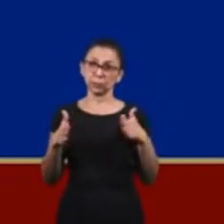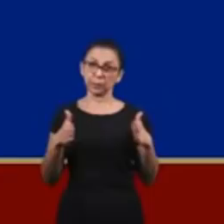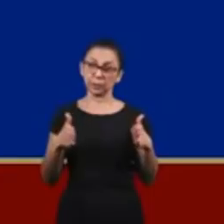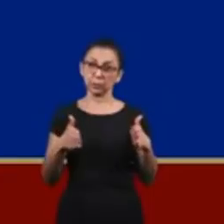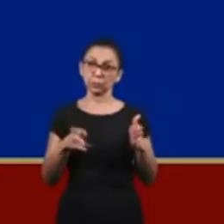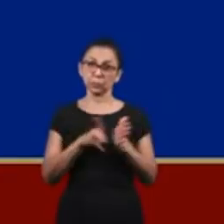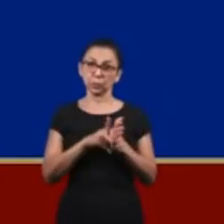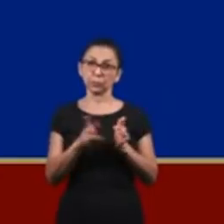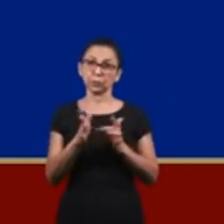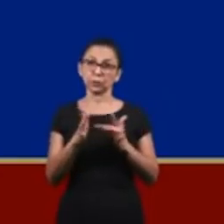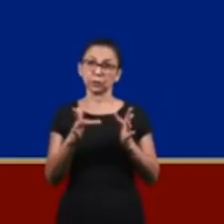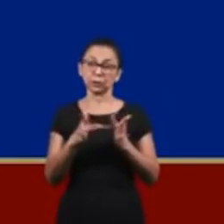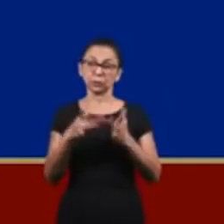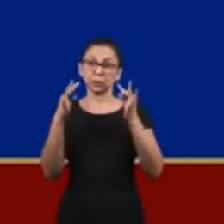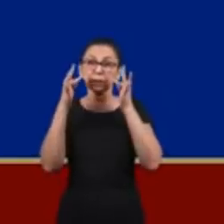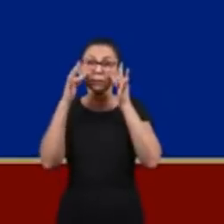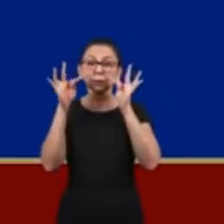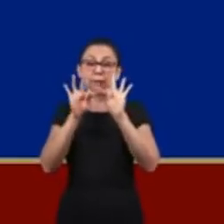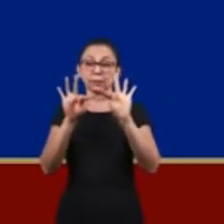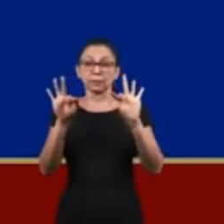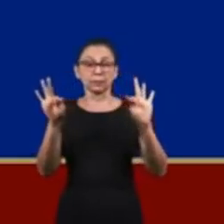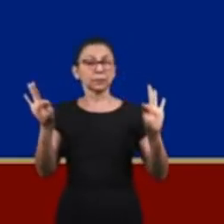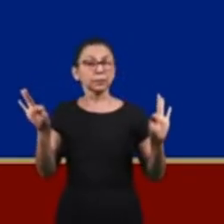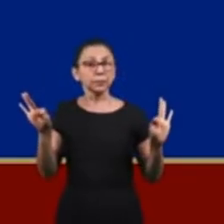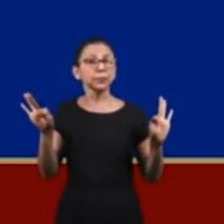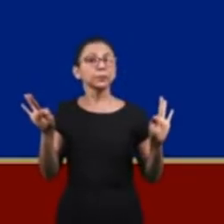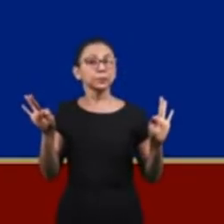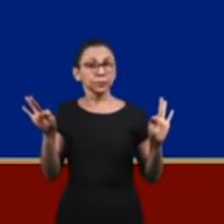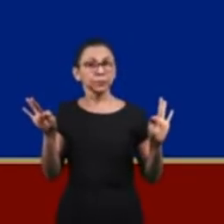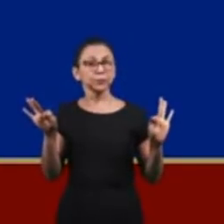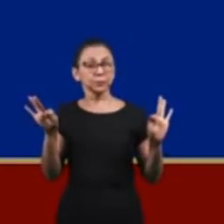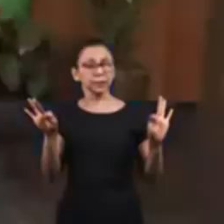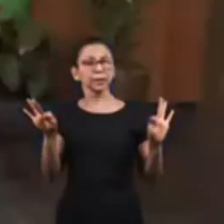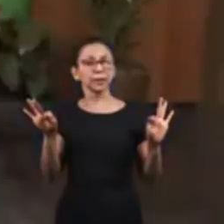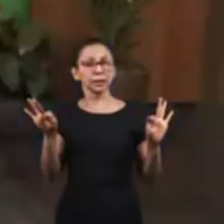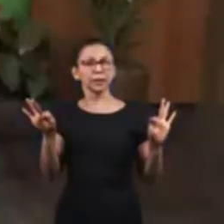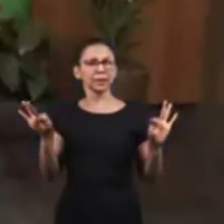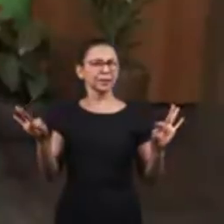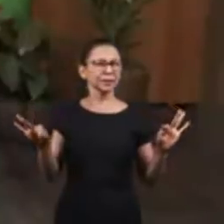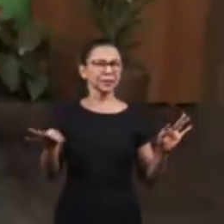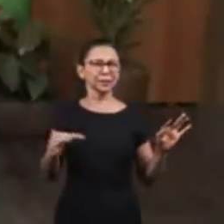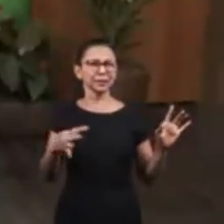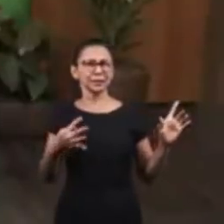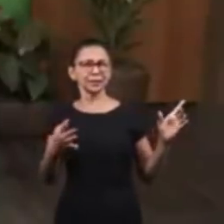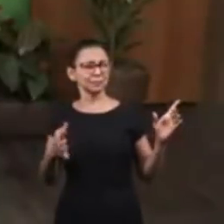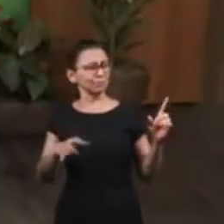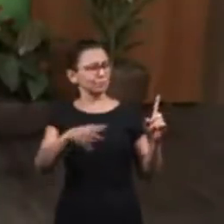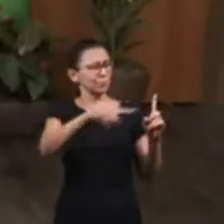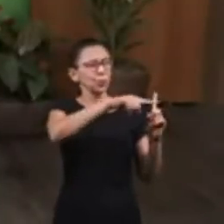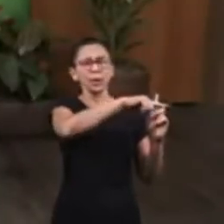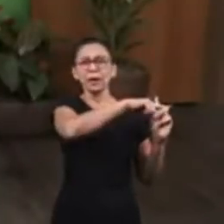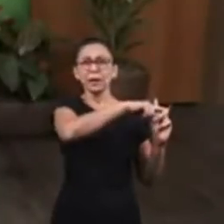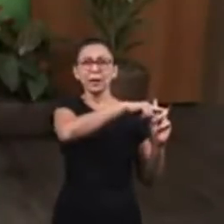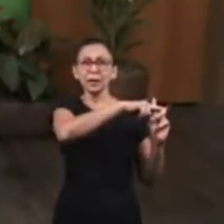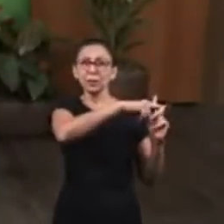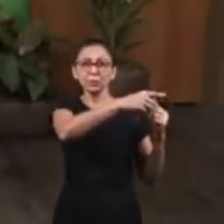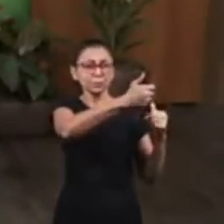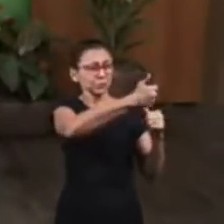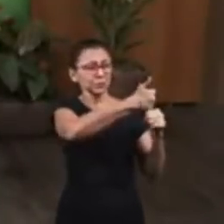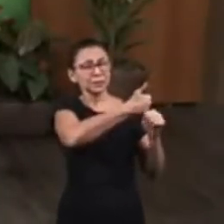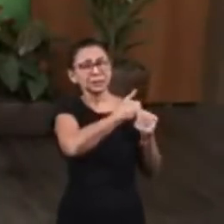in due time. This is speaking of the Lord Jesus.